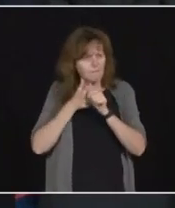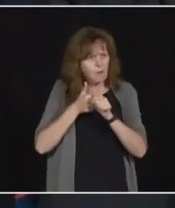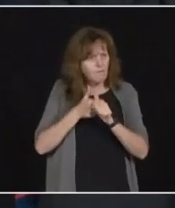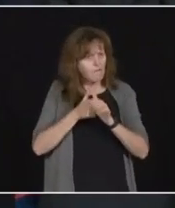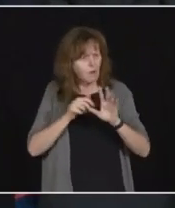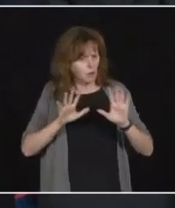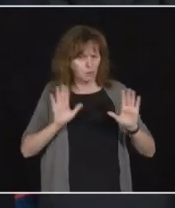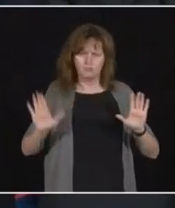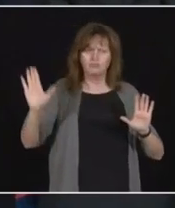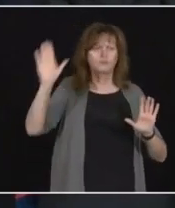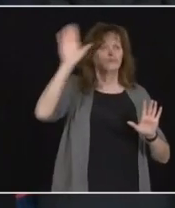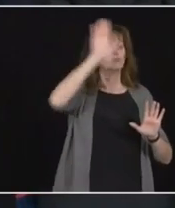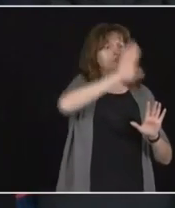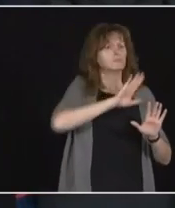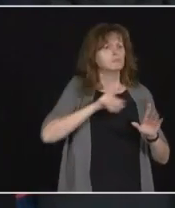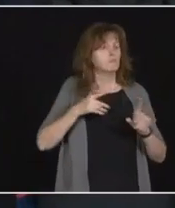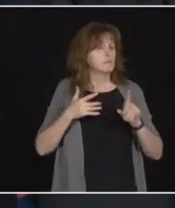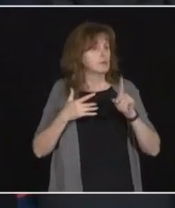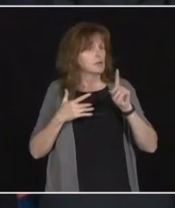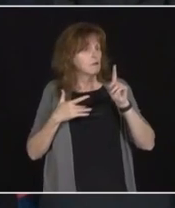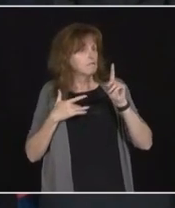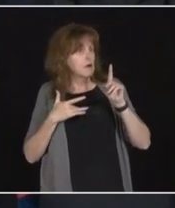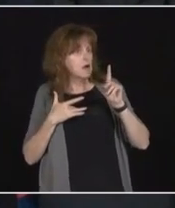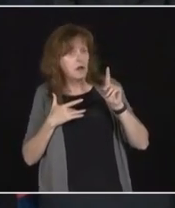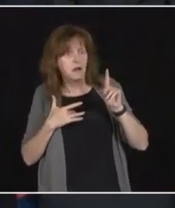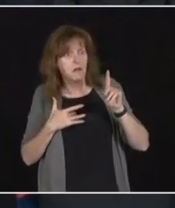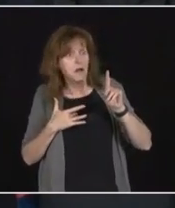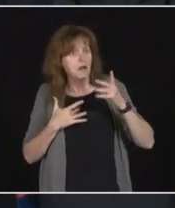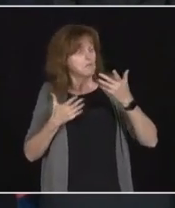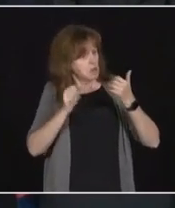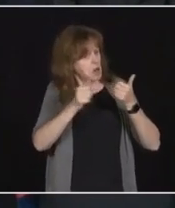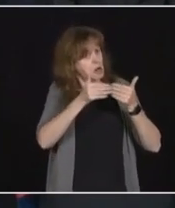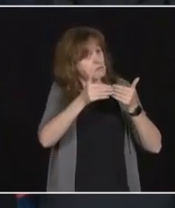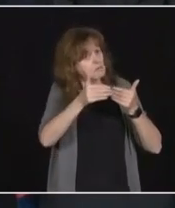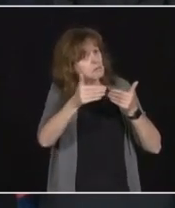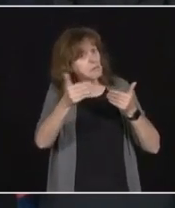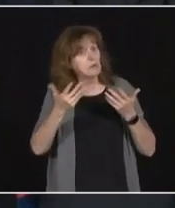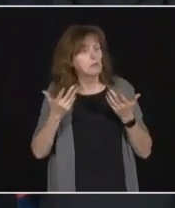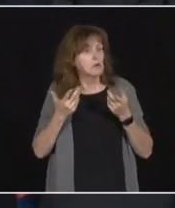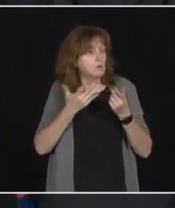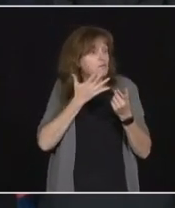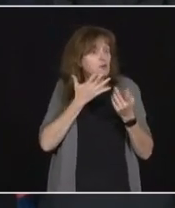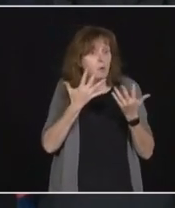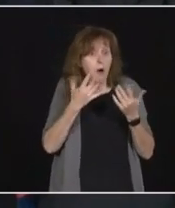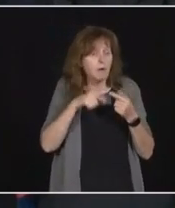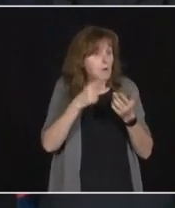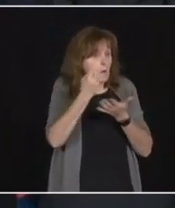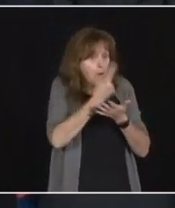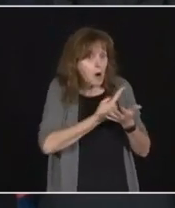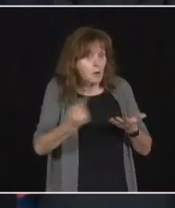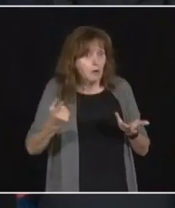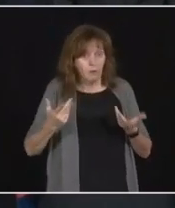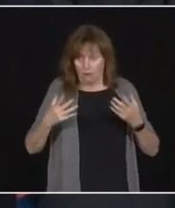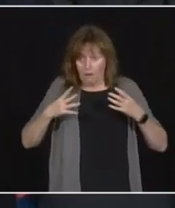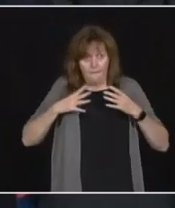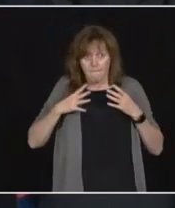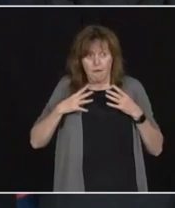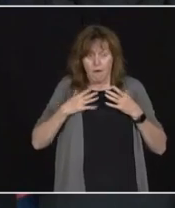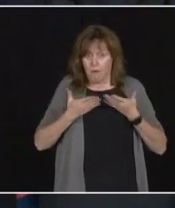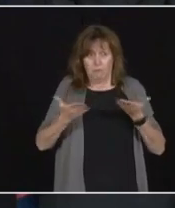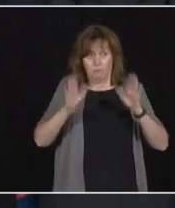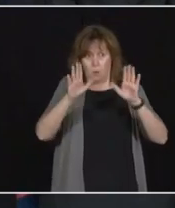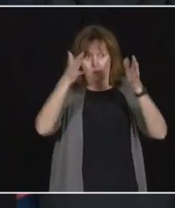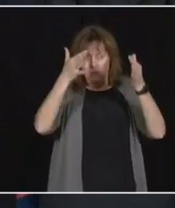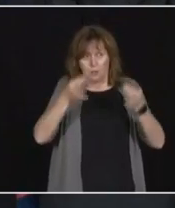it shouldn't take too long. But if they want to open up in a week's time, all the power to them. Some can do it, some